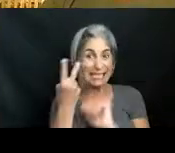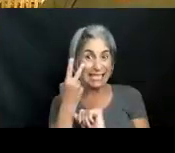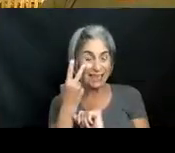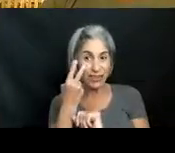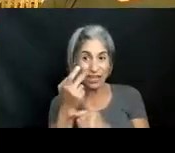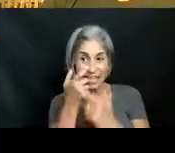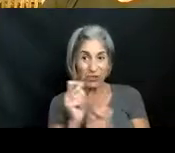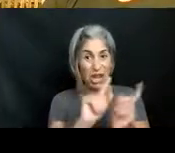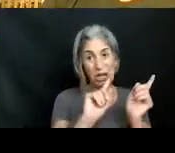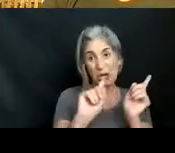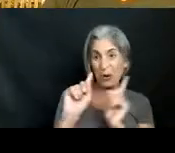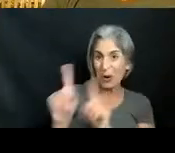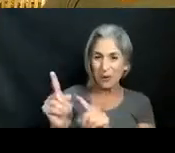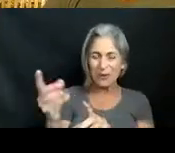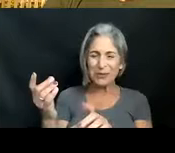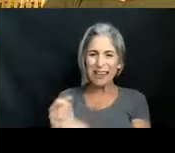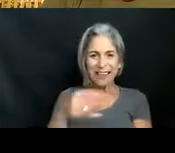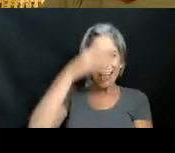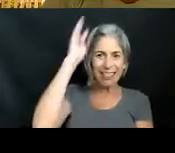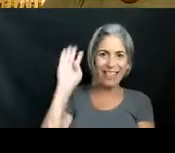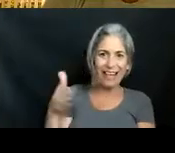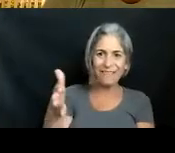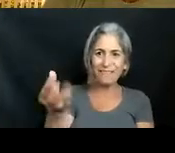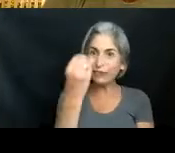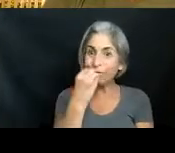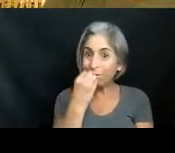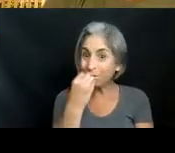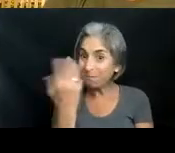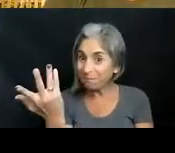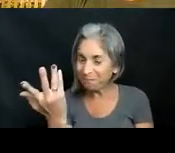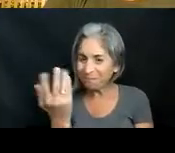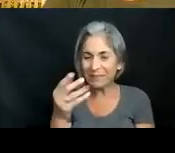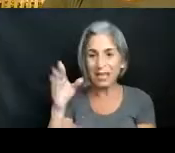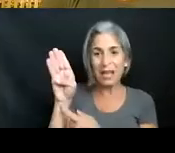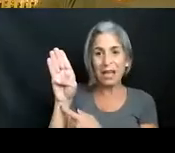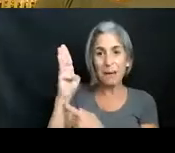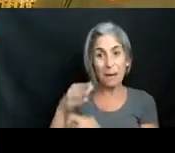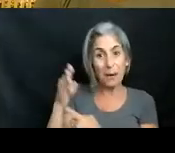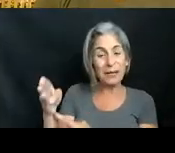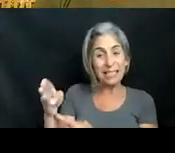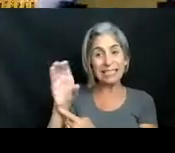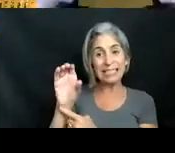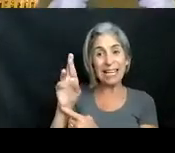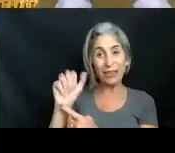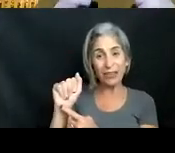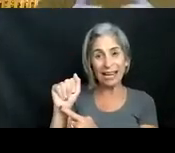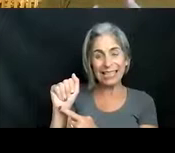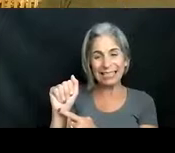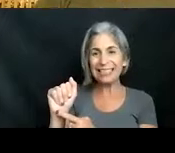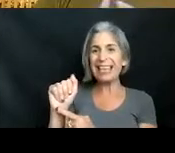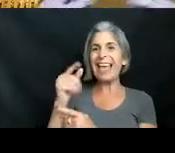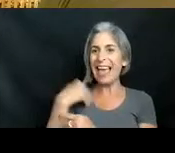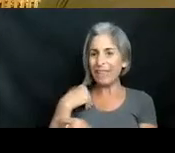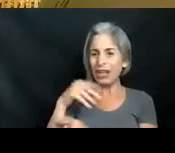in going and getting a lionfish dish. White and Beach CRA is holding a lionfish derby in June. That is